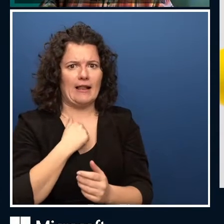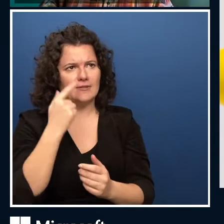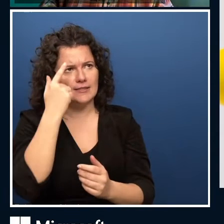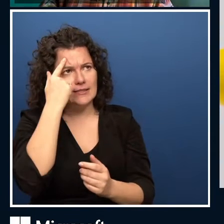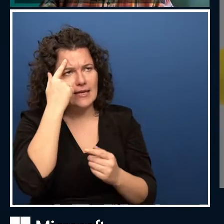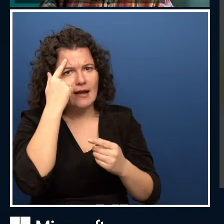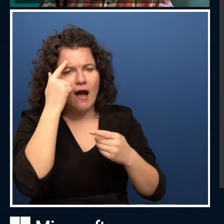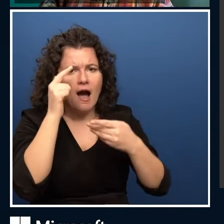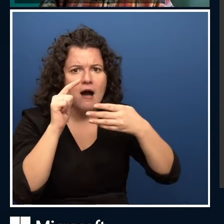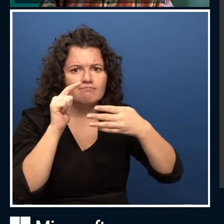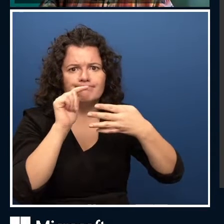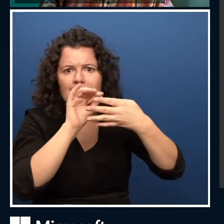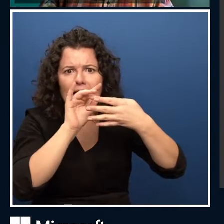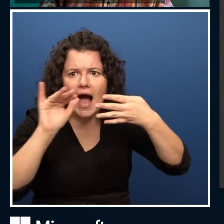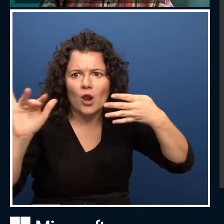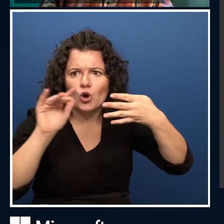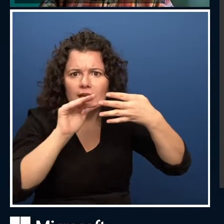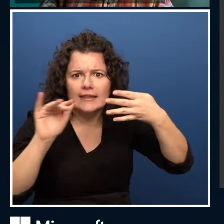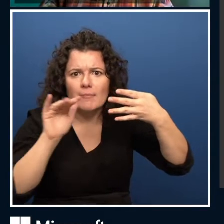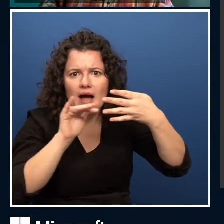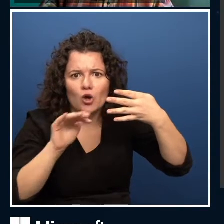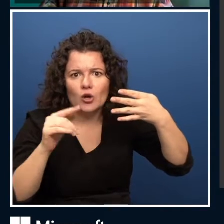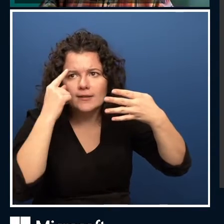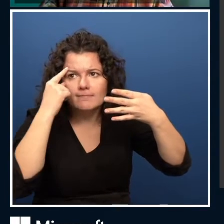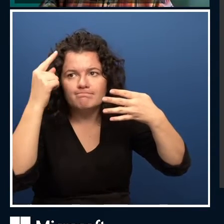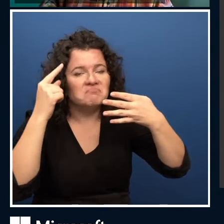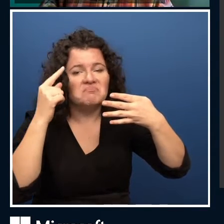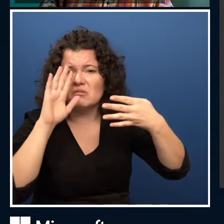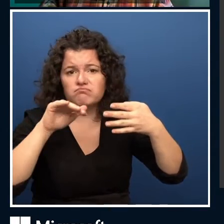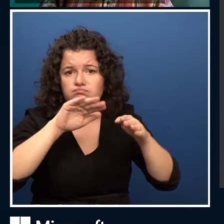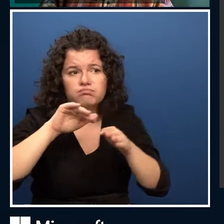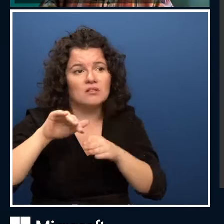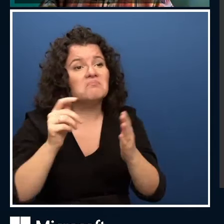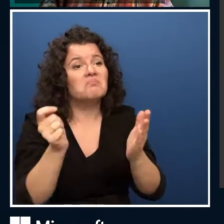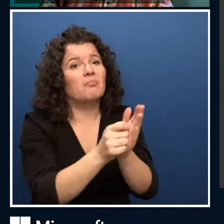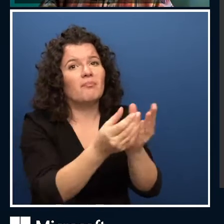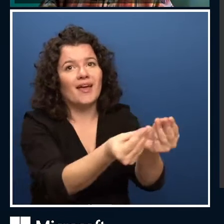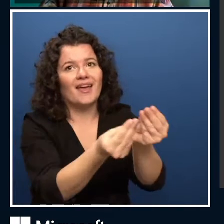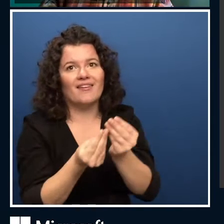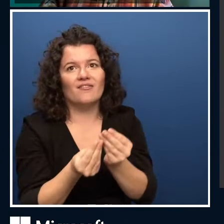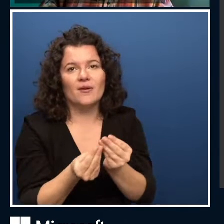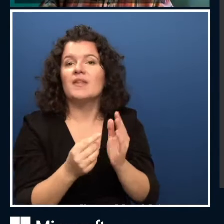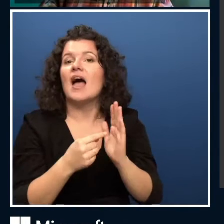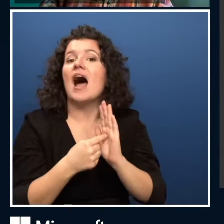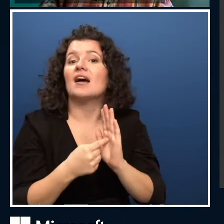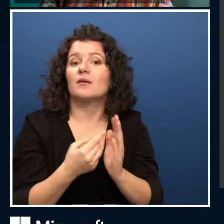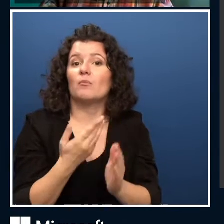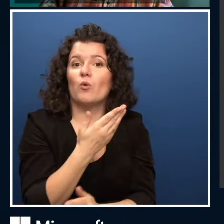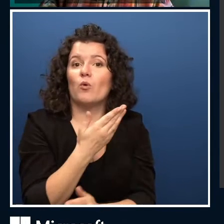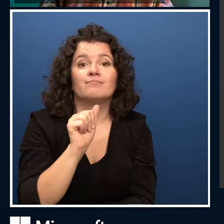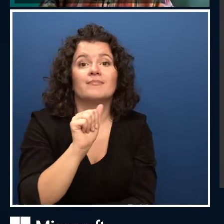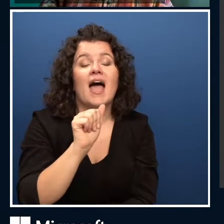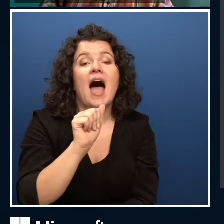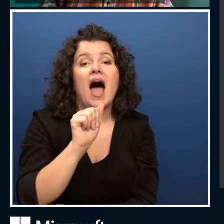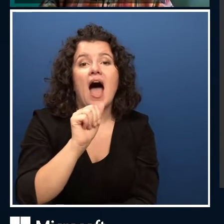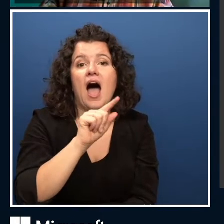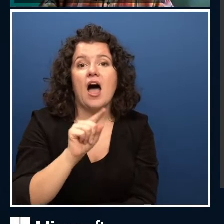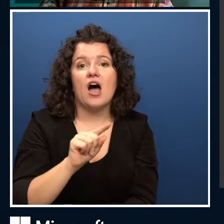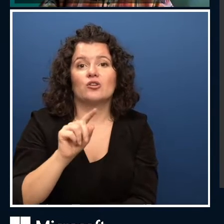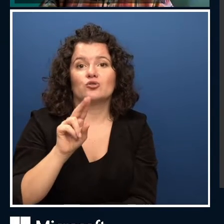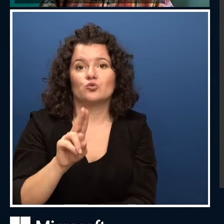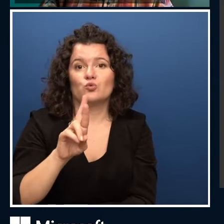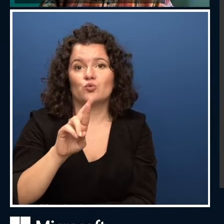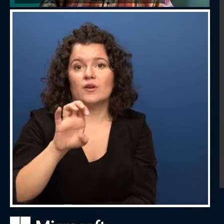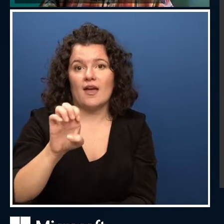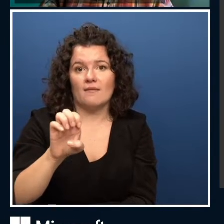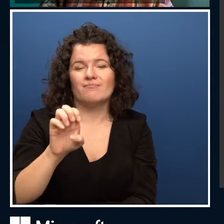And so one example of this is the Azure Cognitive Services. These are a set of pre-trained models that sit in